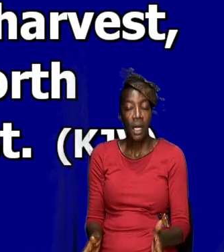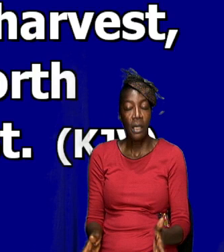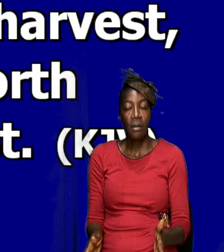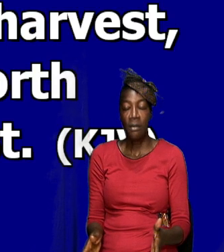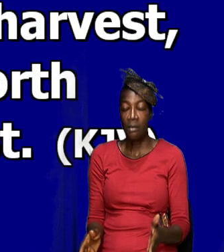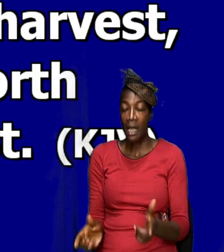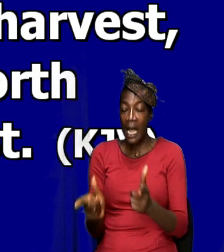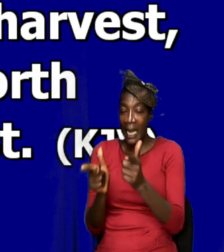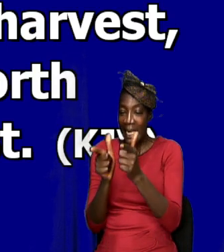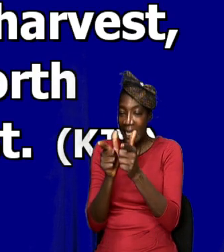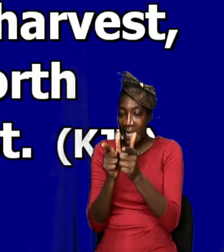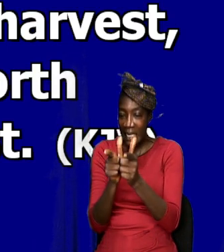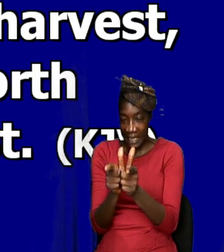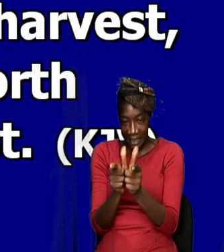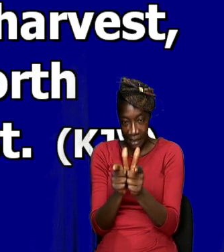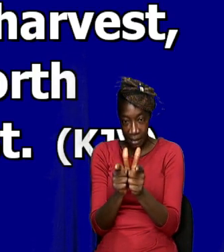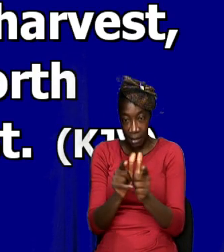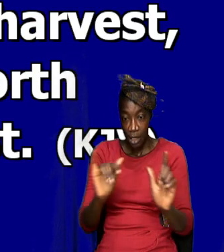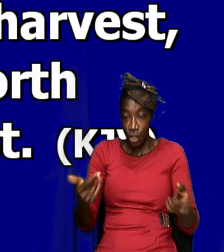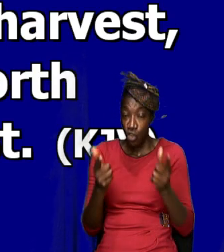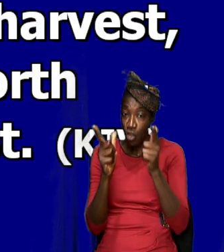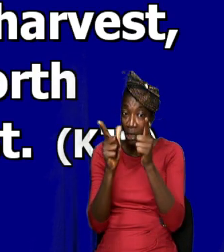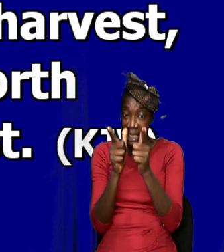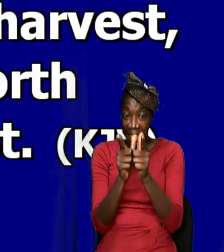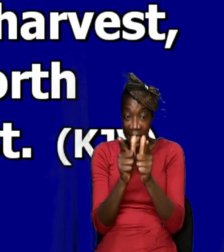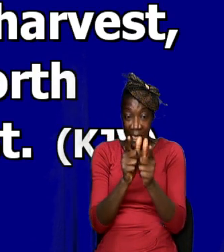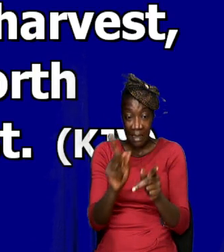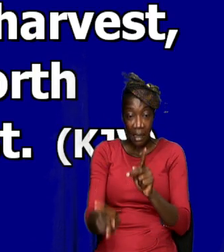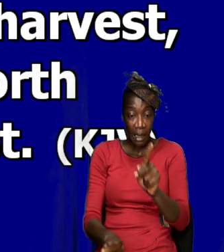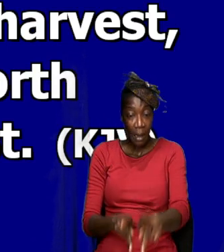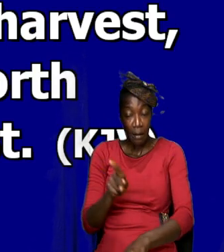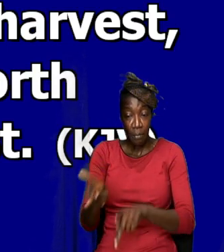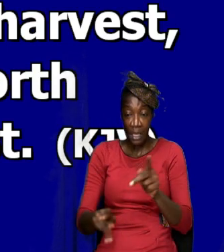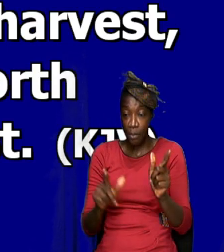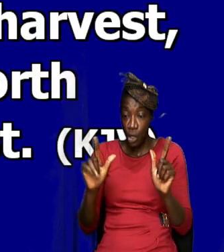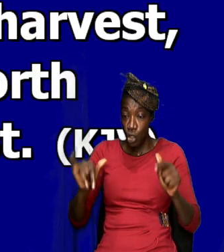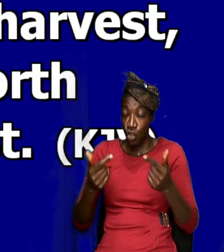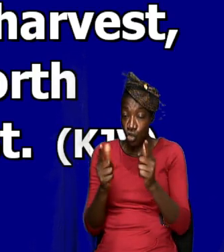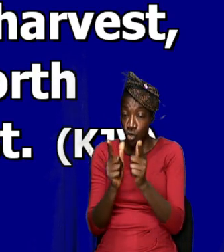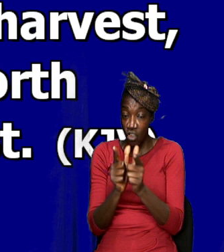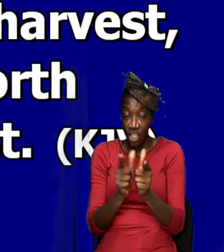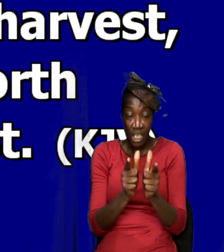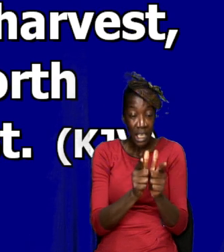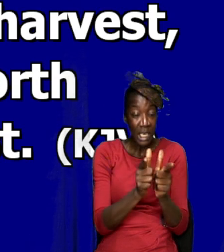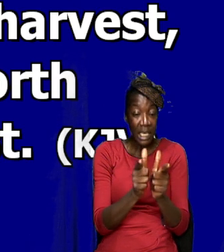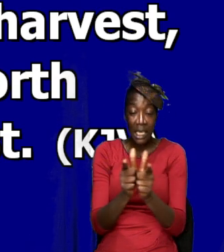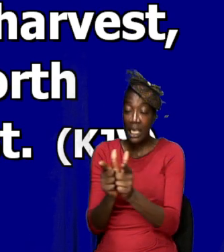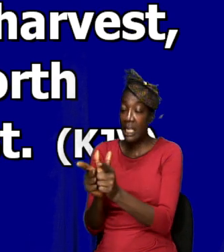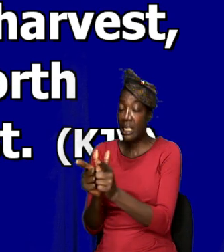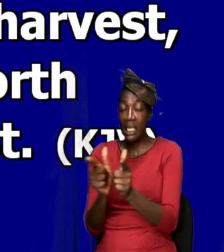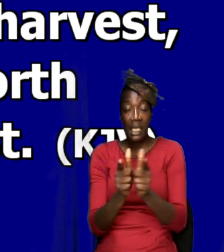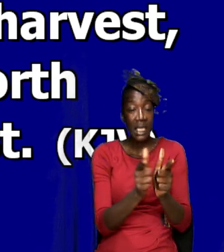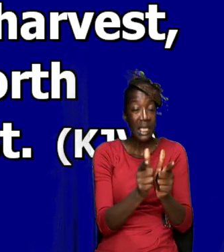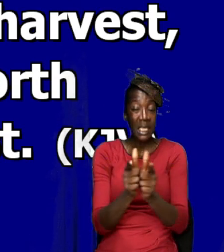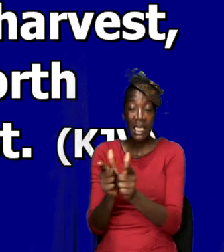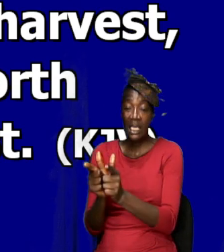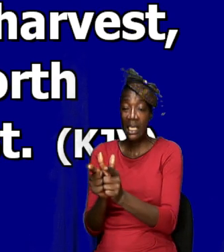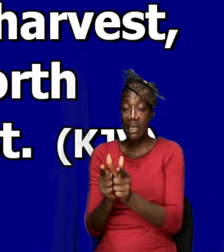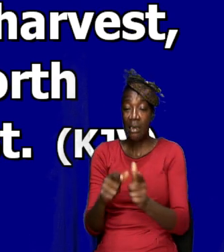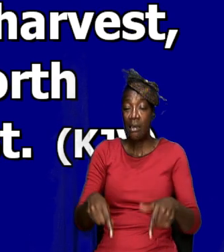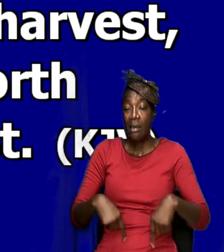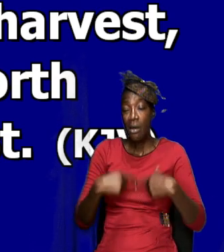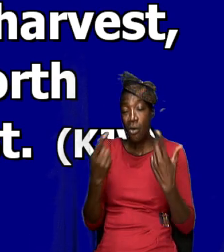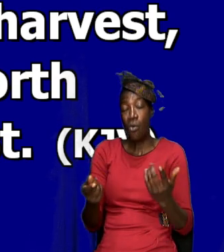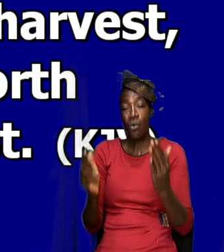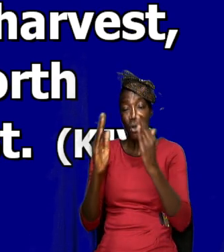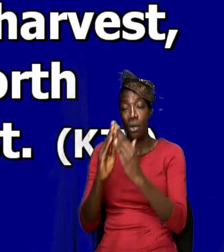are few. Just a few persons. Just a few of us, just a few persons will go out